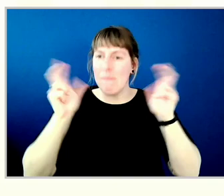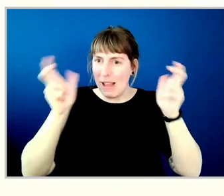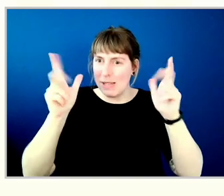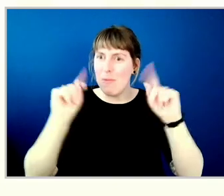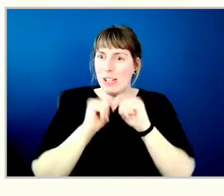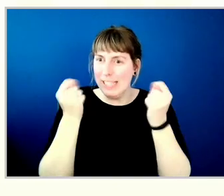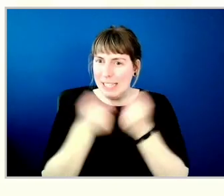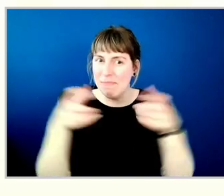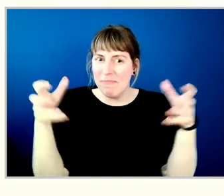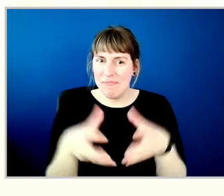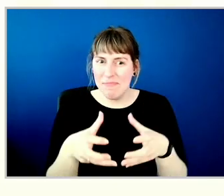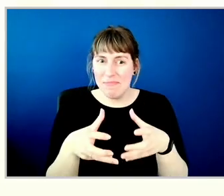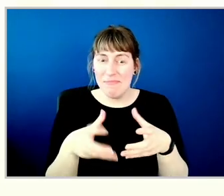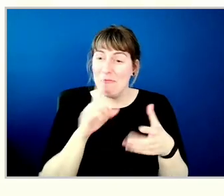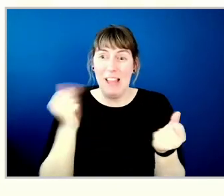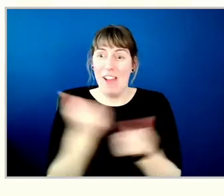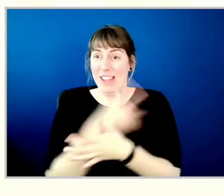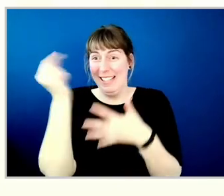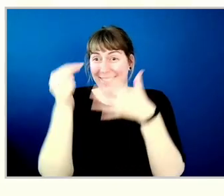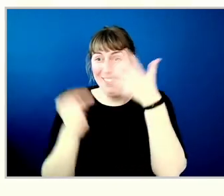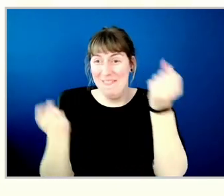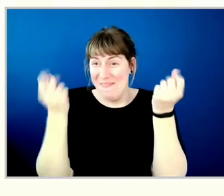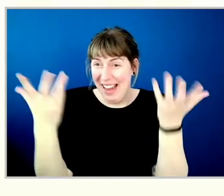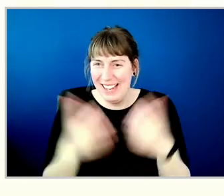everything else. Okay.